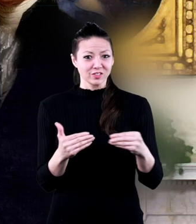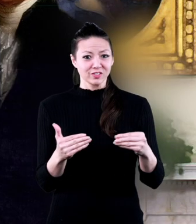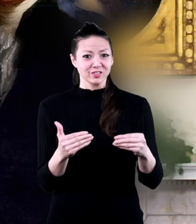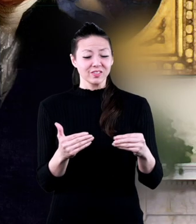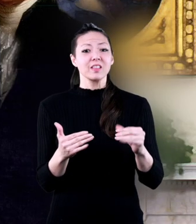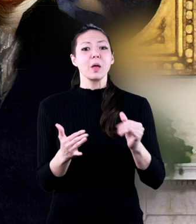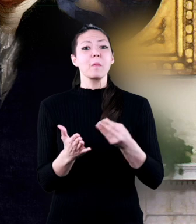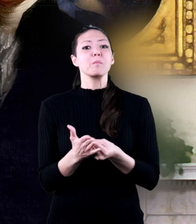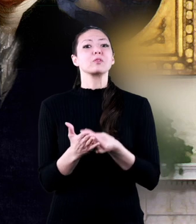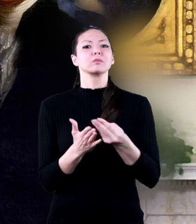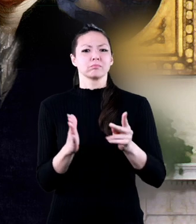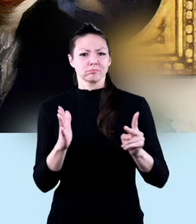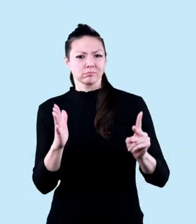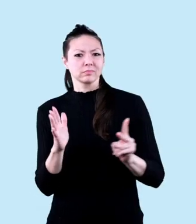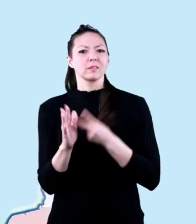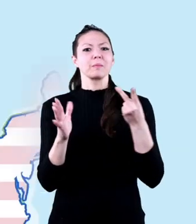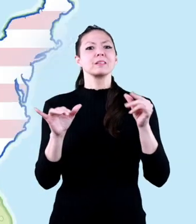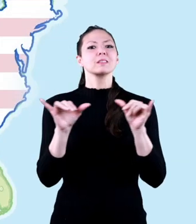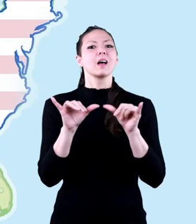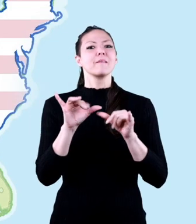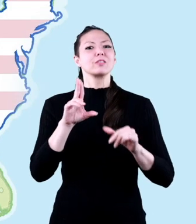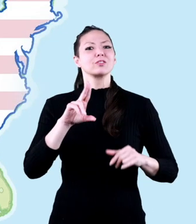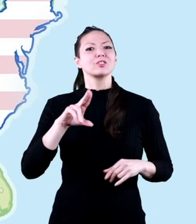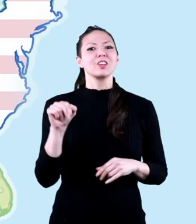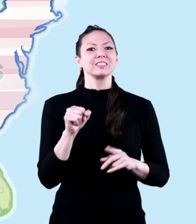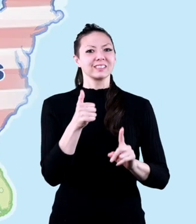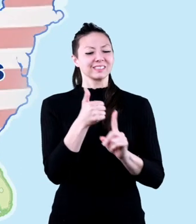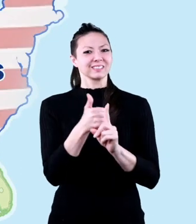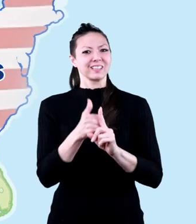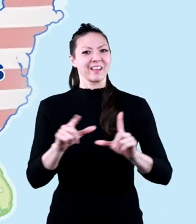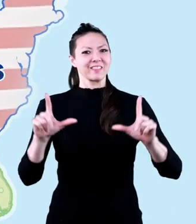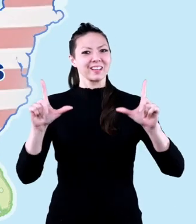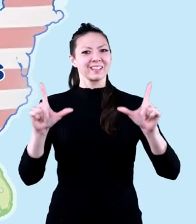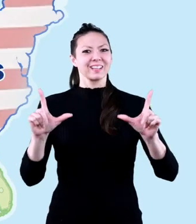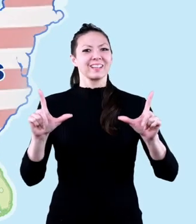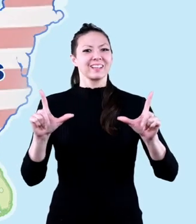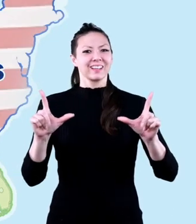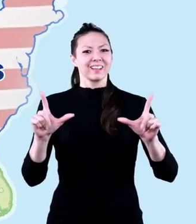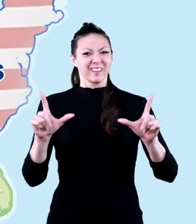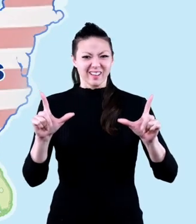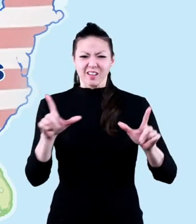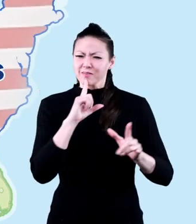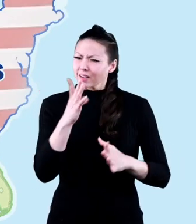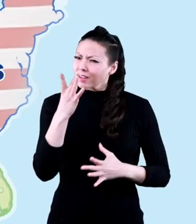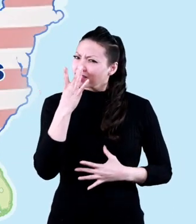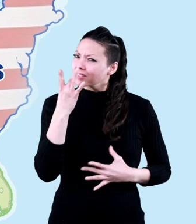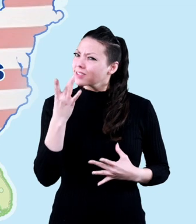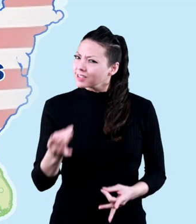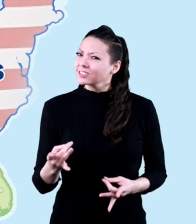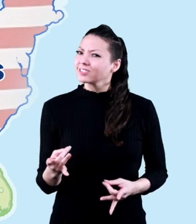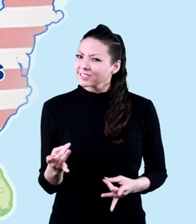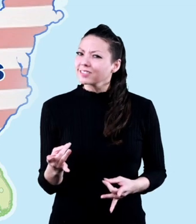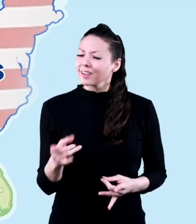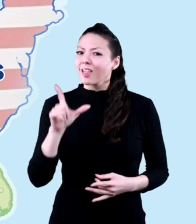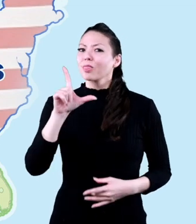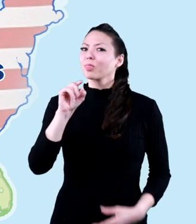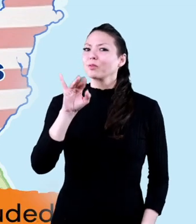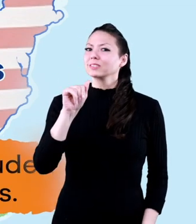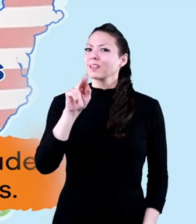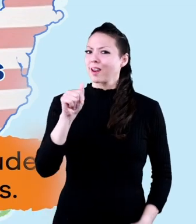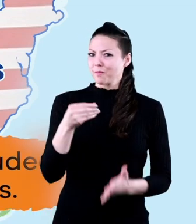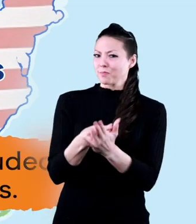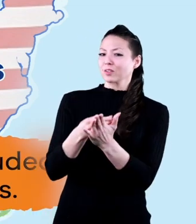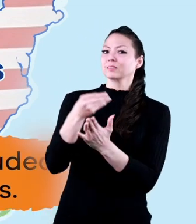This purchase doubled the size of the United States. Here is an interesting fact.